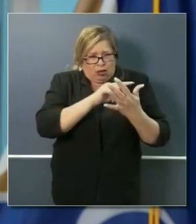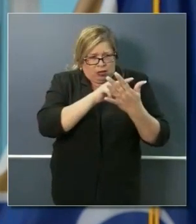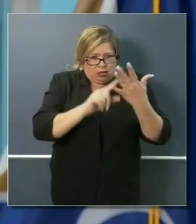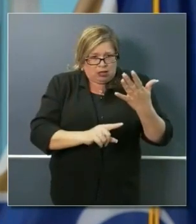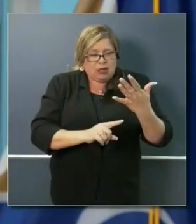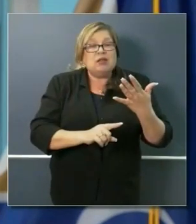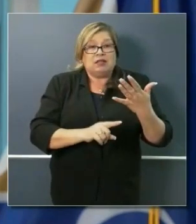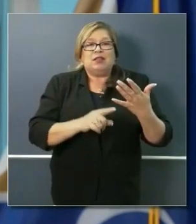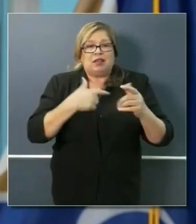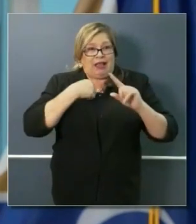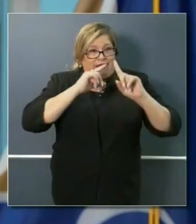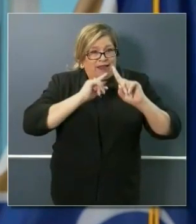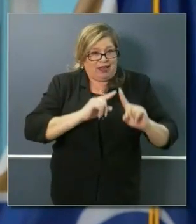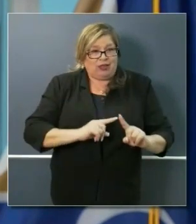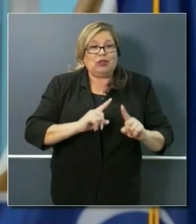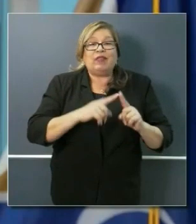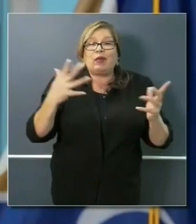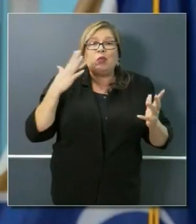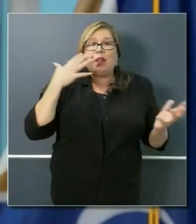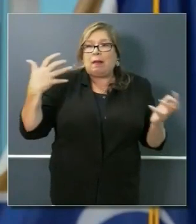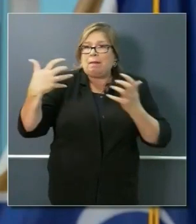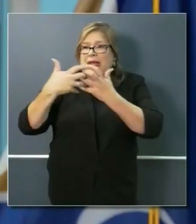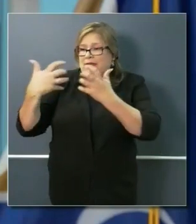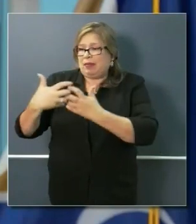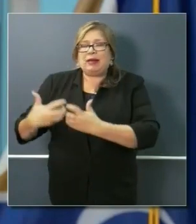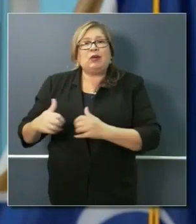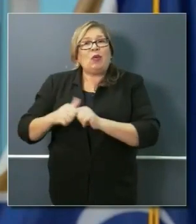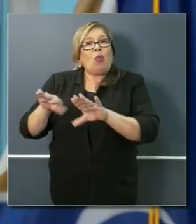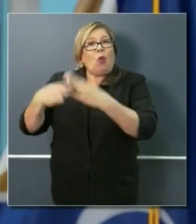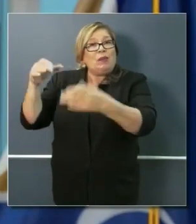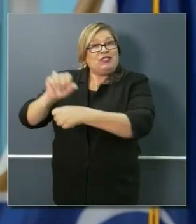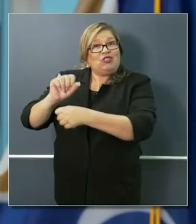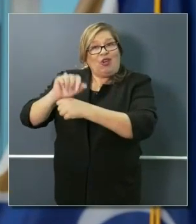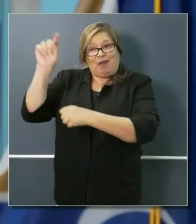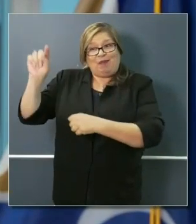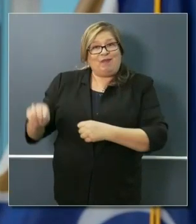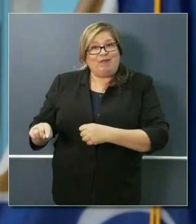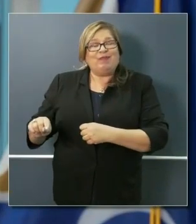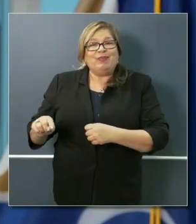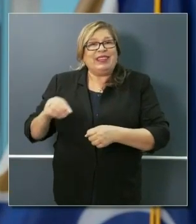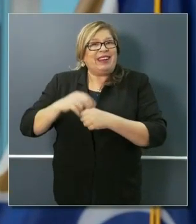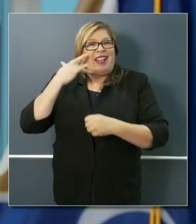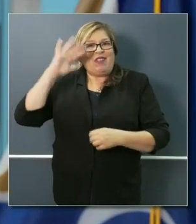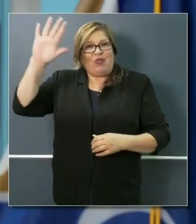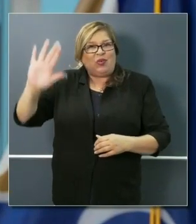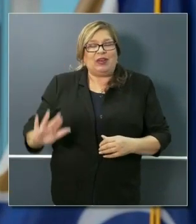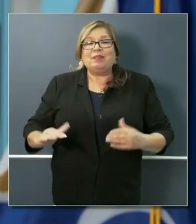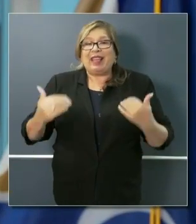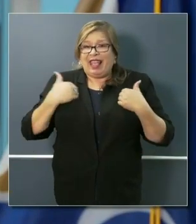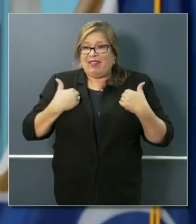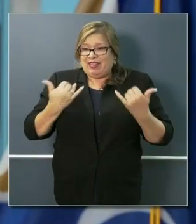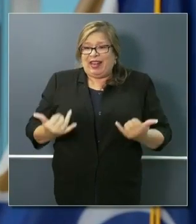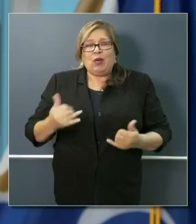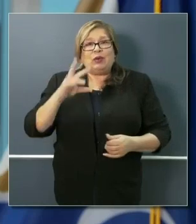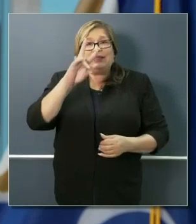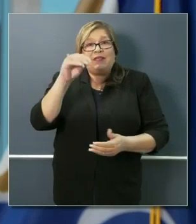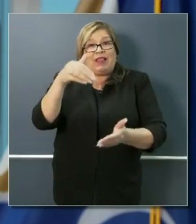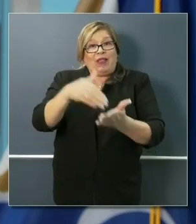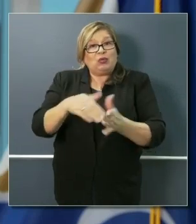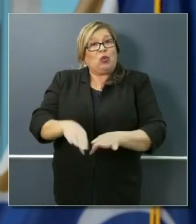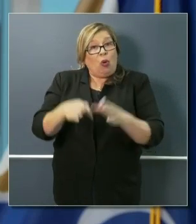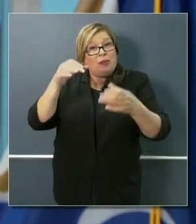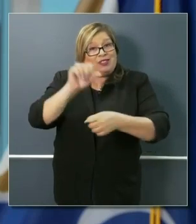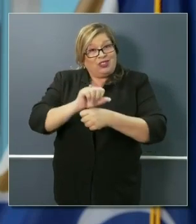they match you with open job listings throughout the state of California. Already 70,000 open jobs are now listed